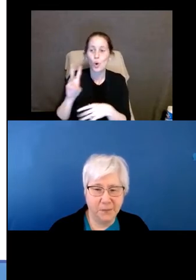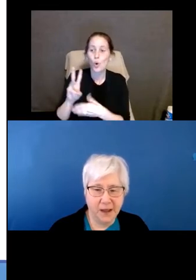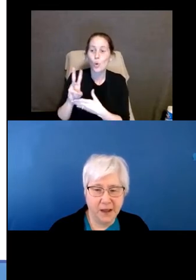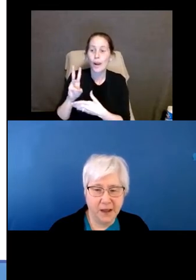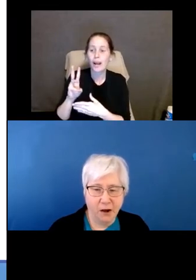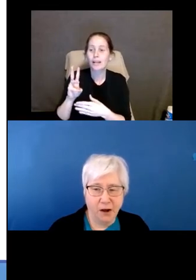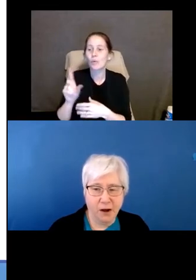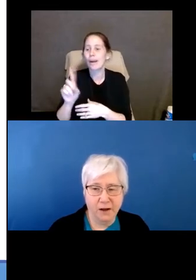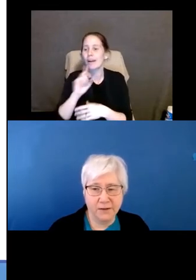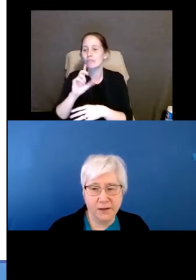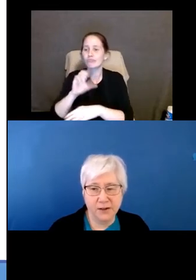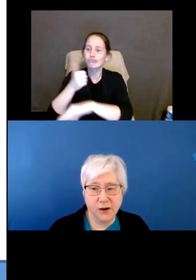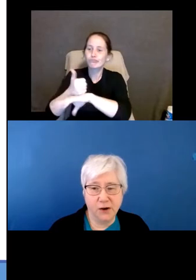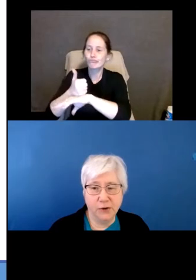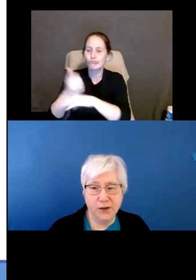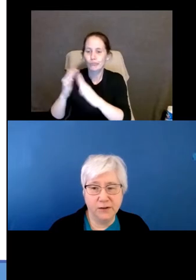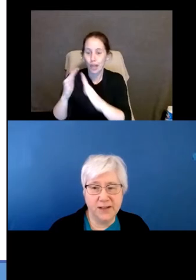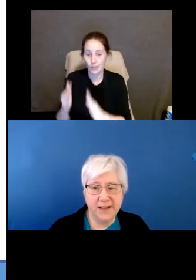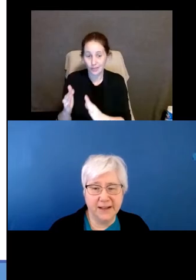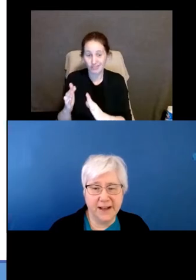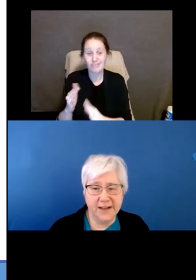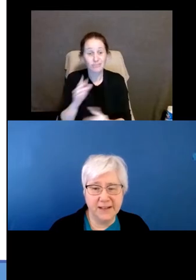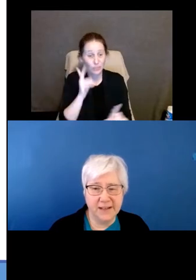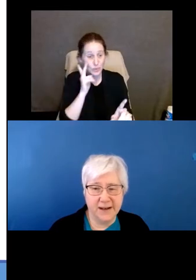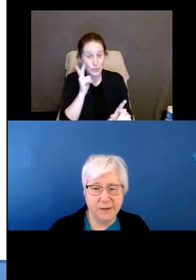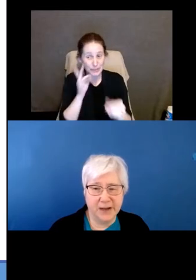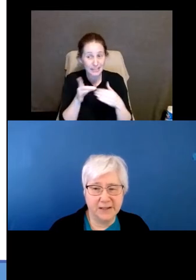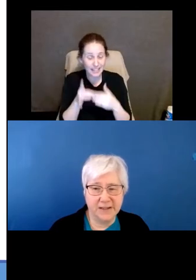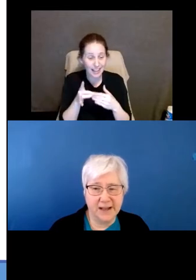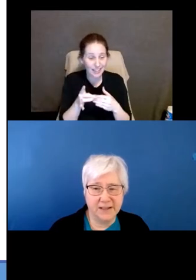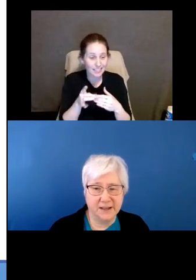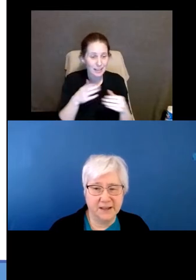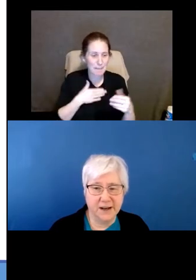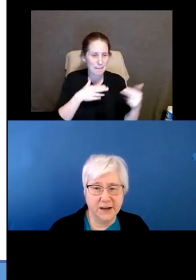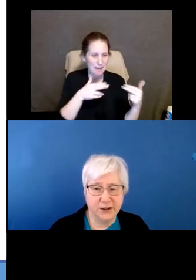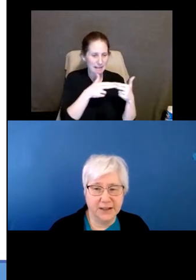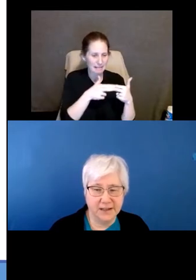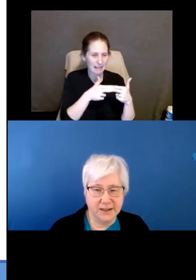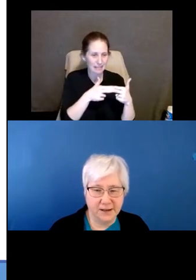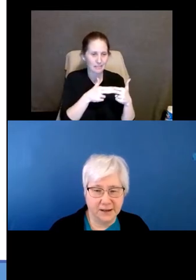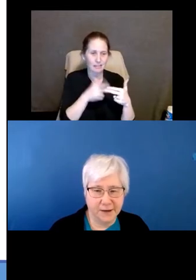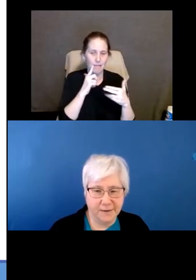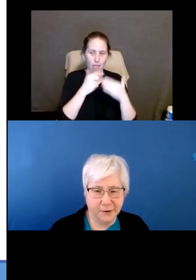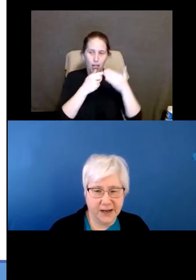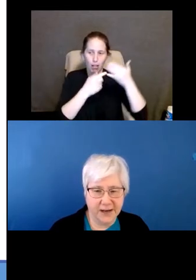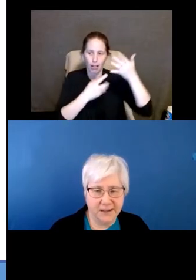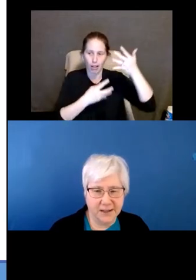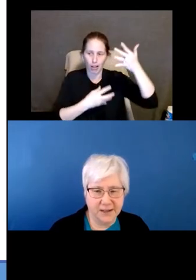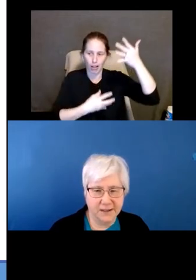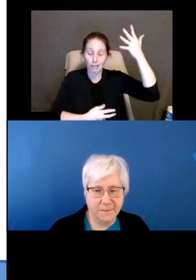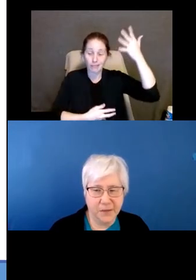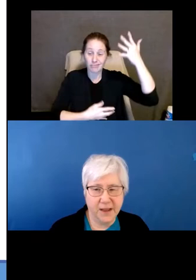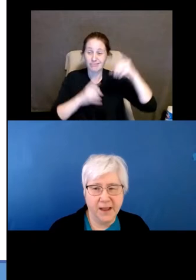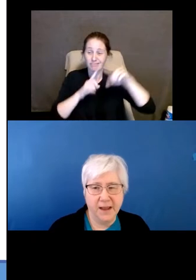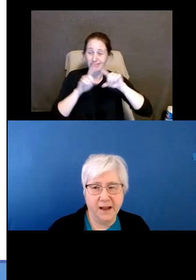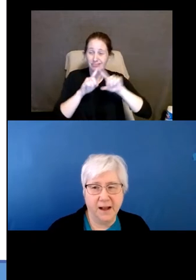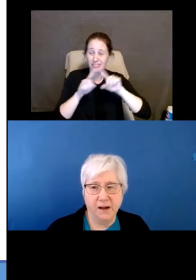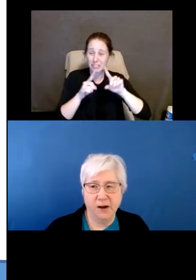be. So you'll see in the guidance and on my slides, a large list of covered entities,